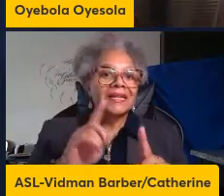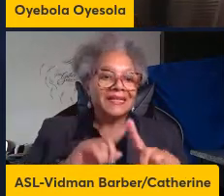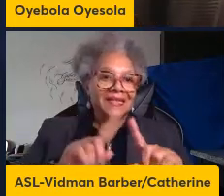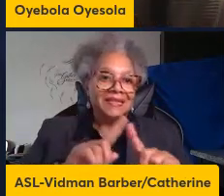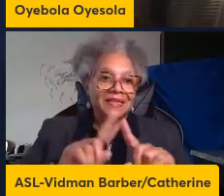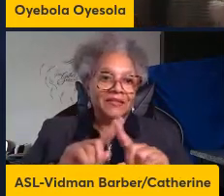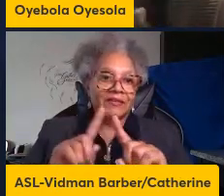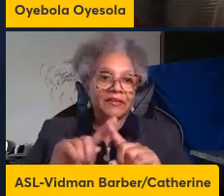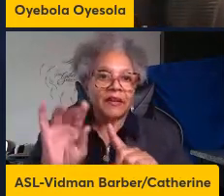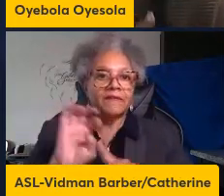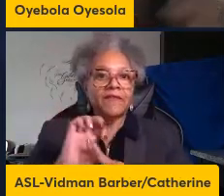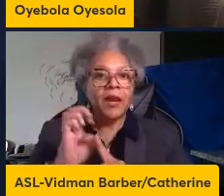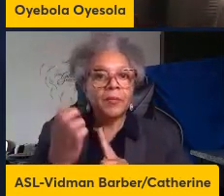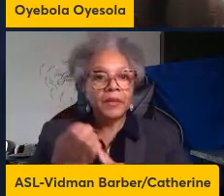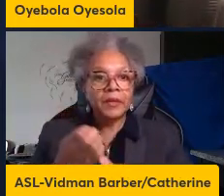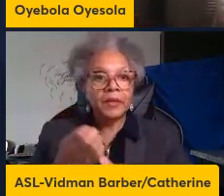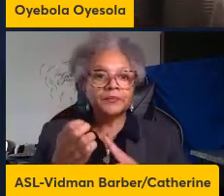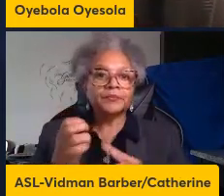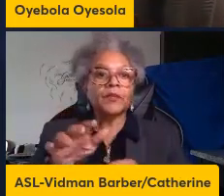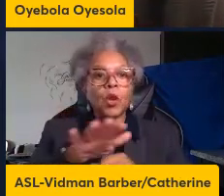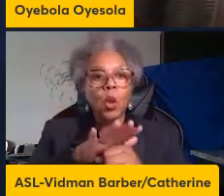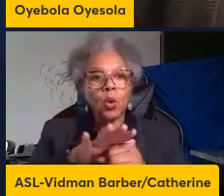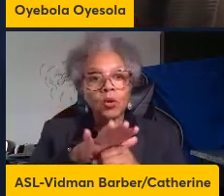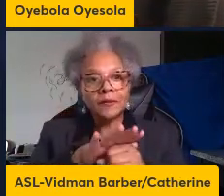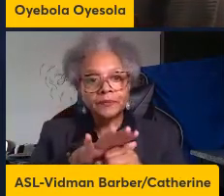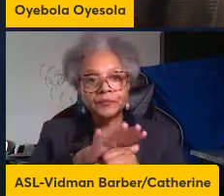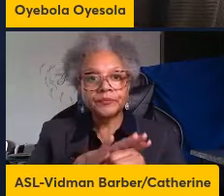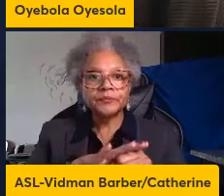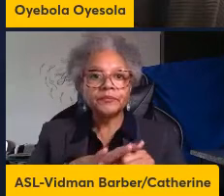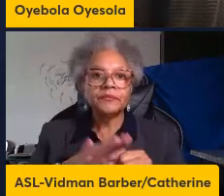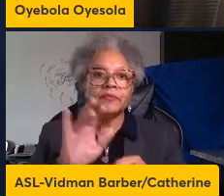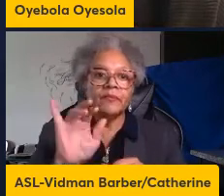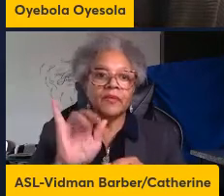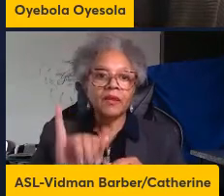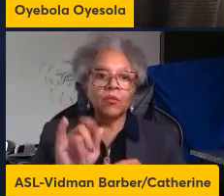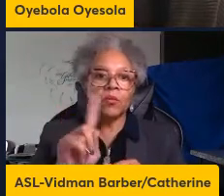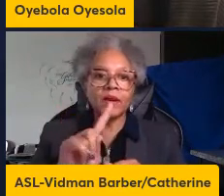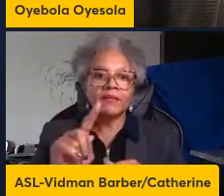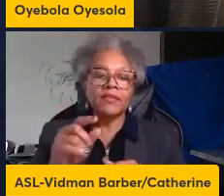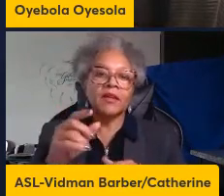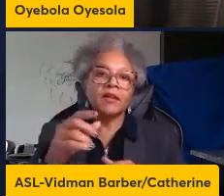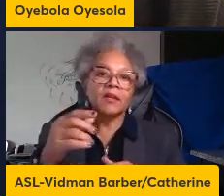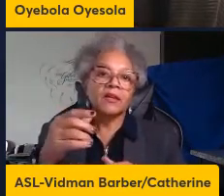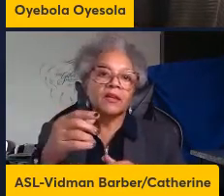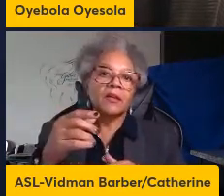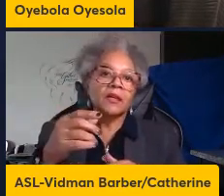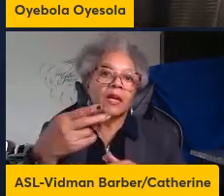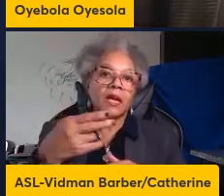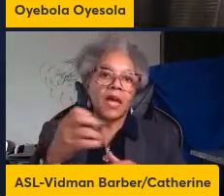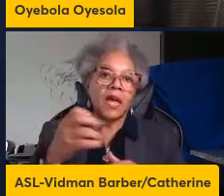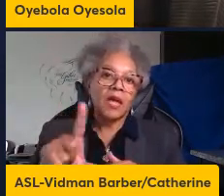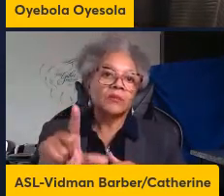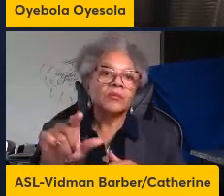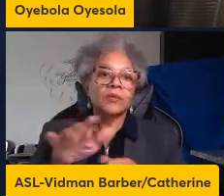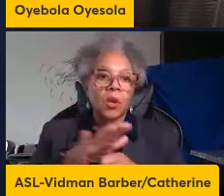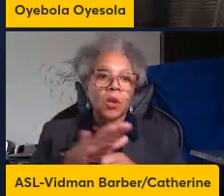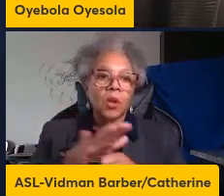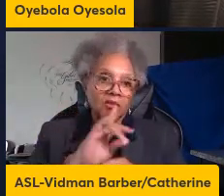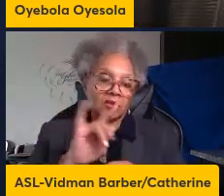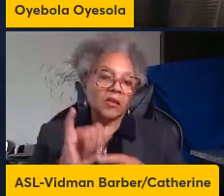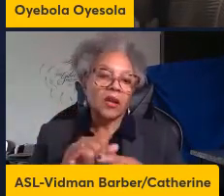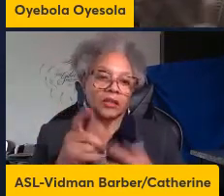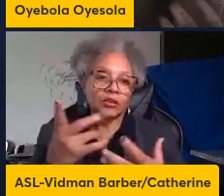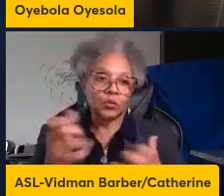in environmental or location of where helmet infections are majorly predisposed so I just wanted to say that